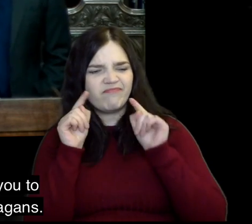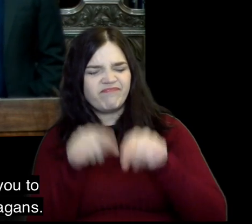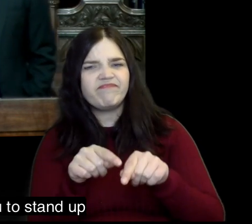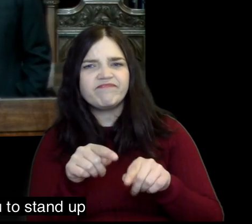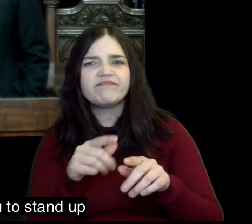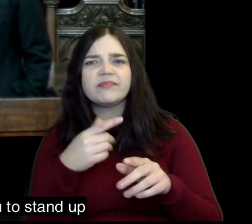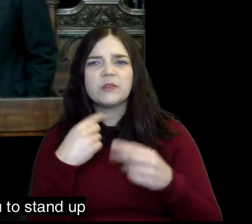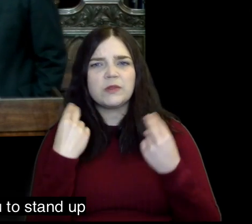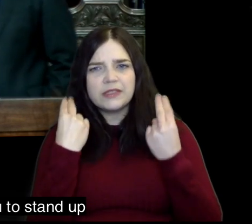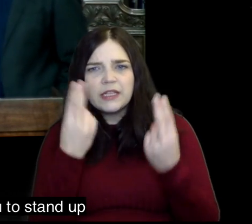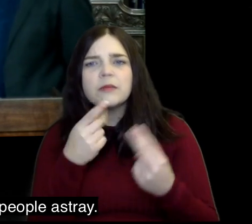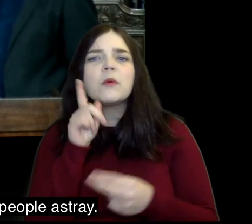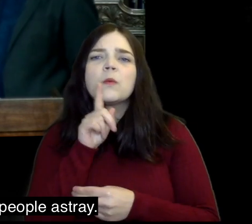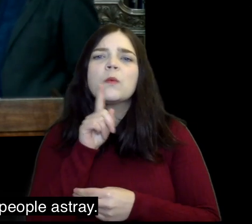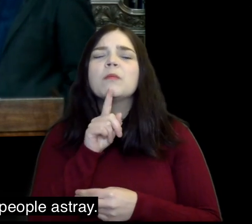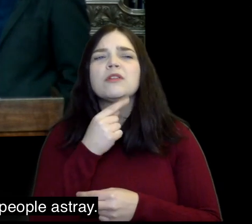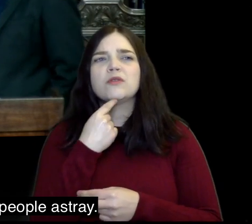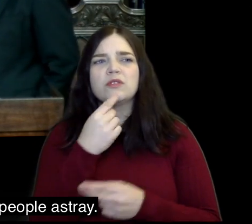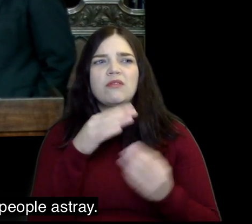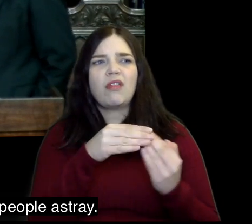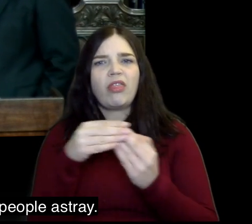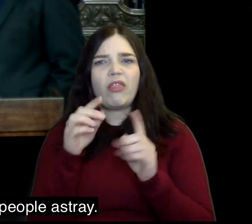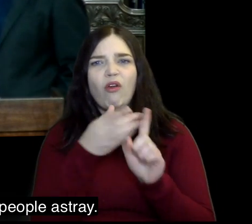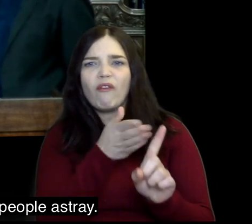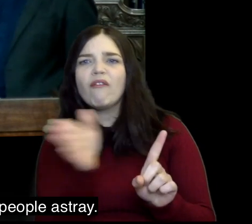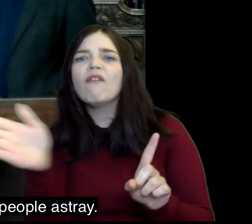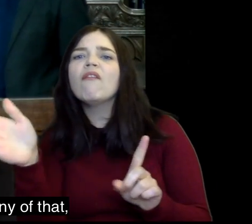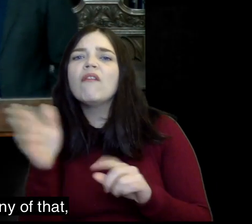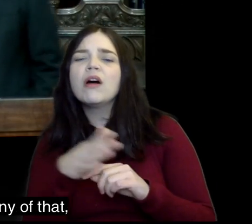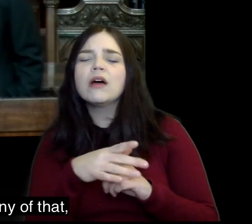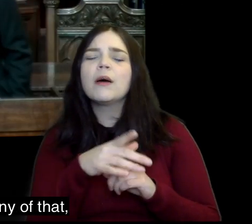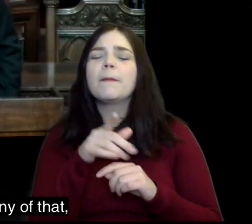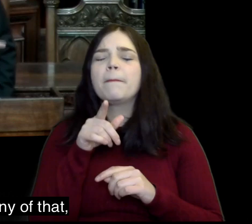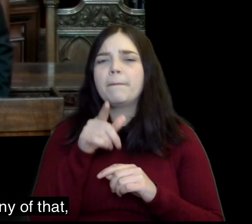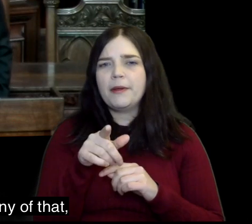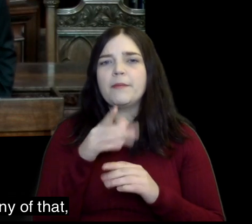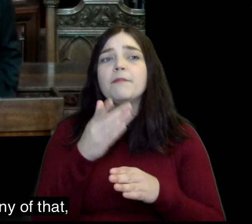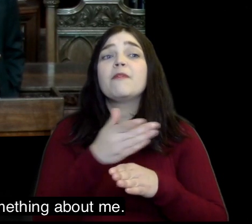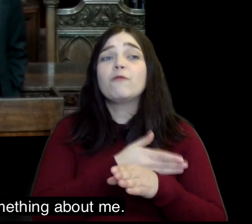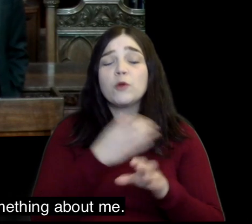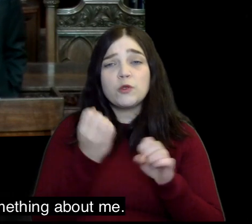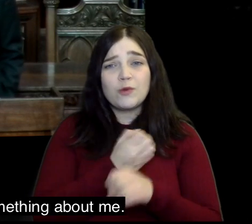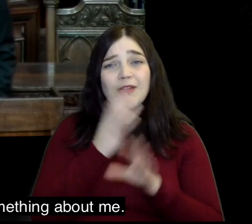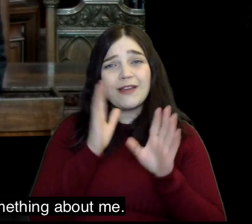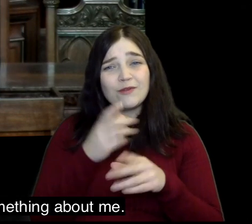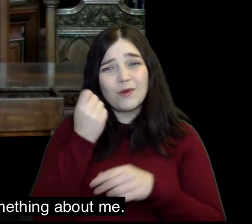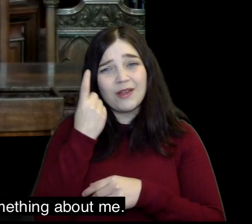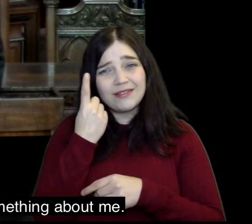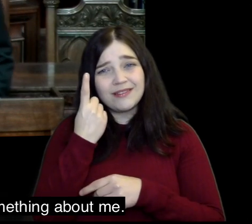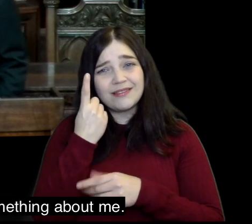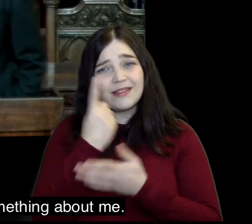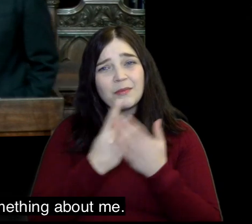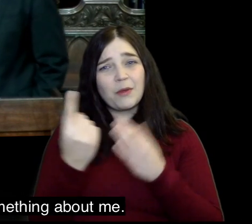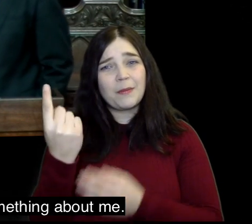and I will need you to denounce the pagans and I will need you to stand up to the woman who lead people astray but before you do any of that you need to